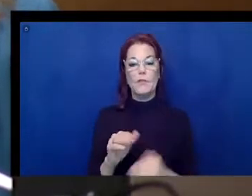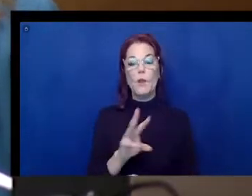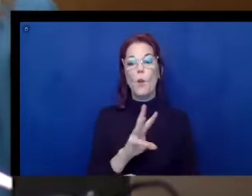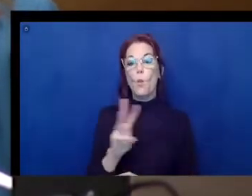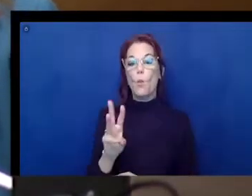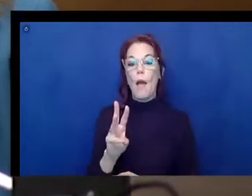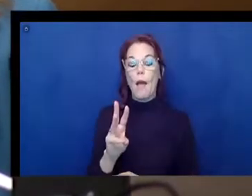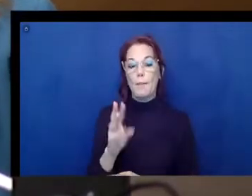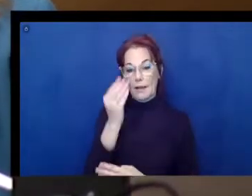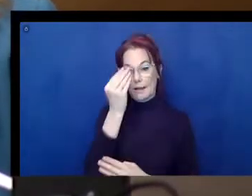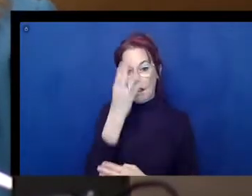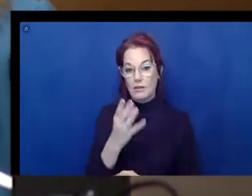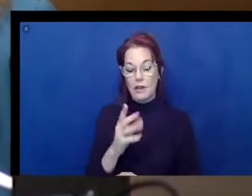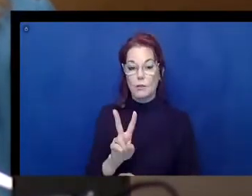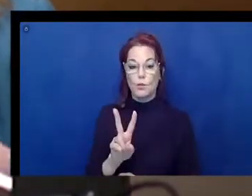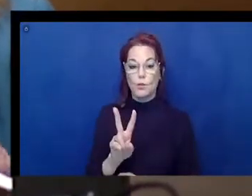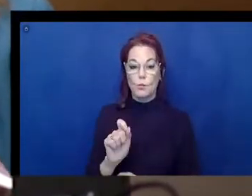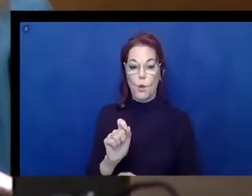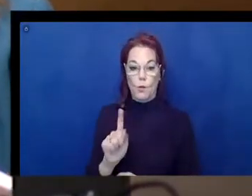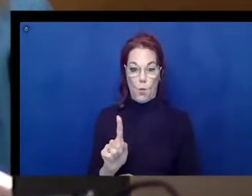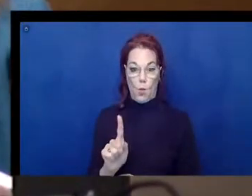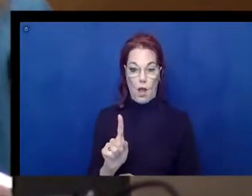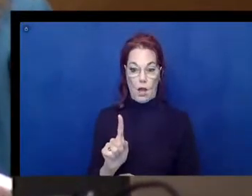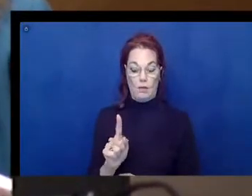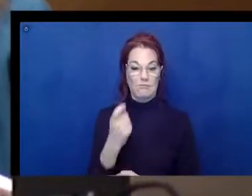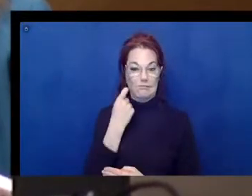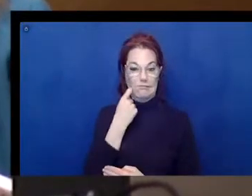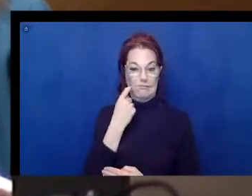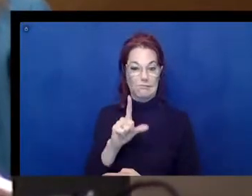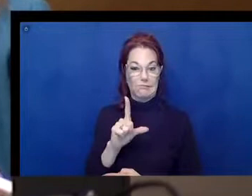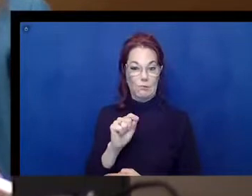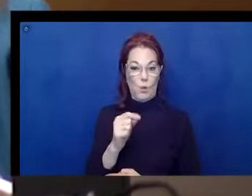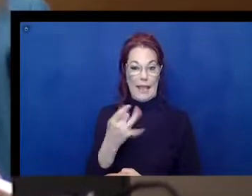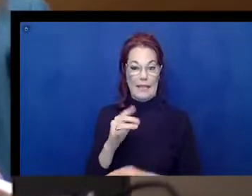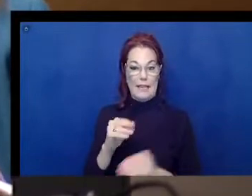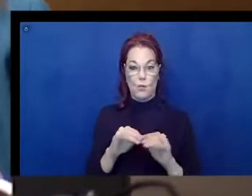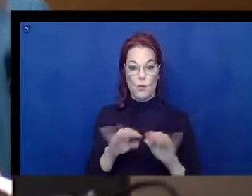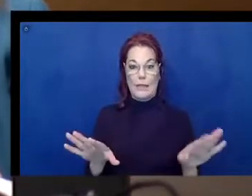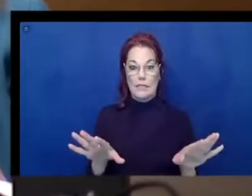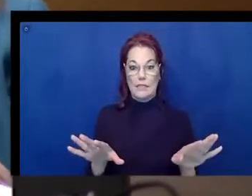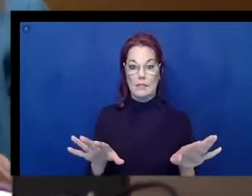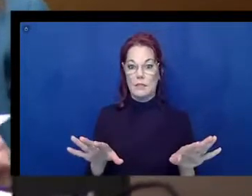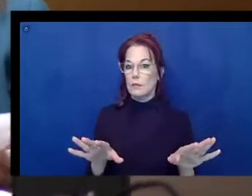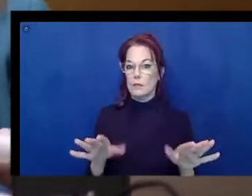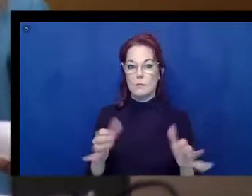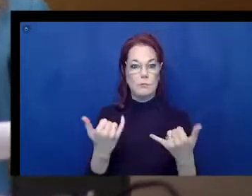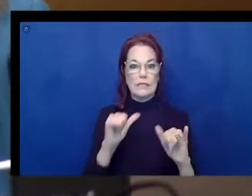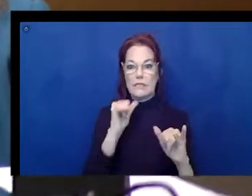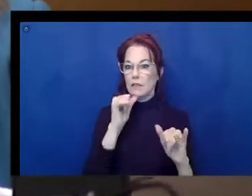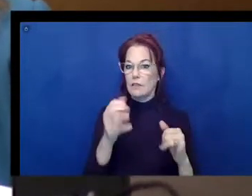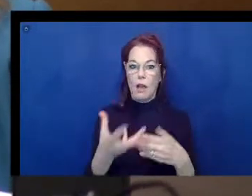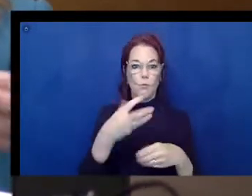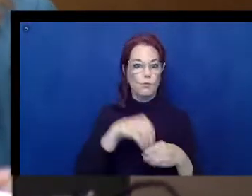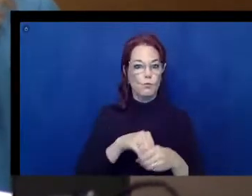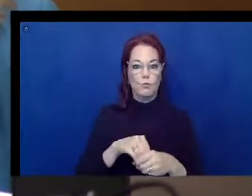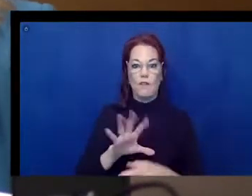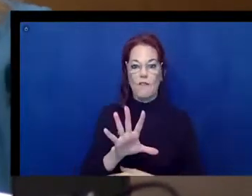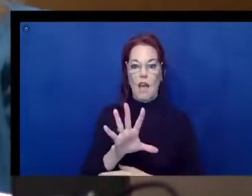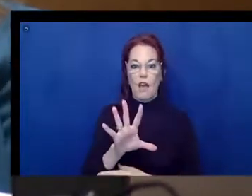2.1 were released in 2018 and have not been incorporated into the Section 508 standards.